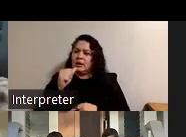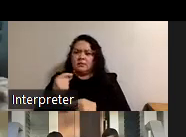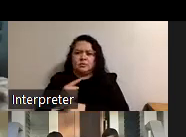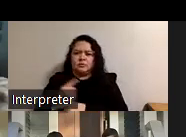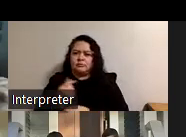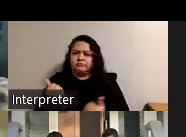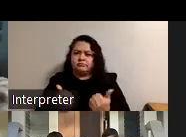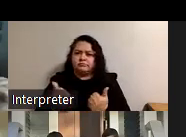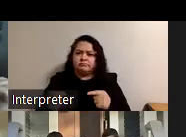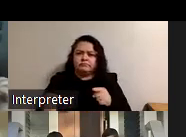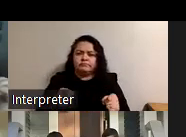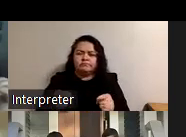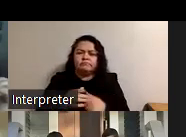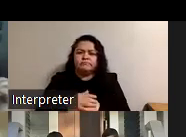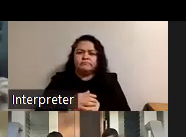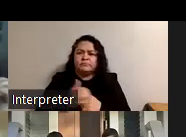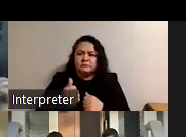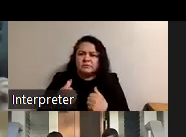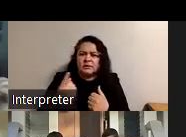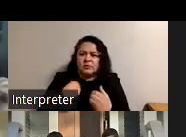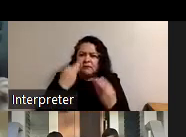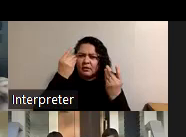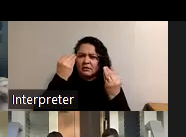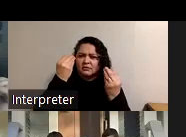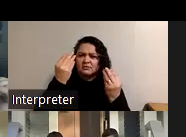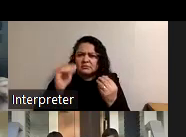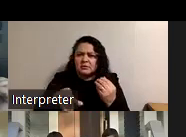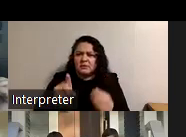um does anyone have thoughts on that